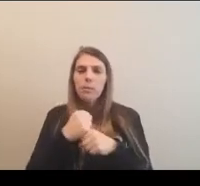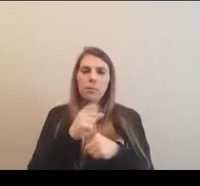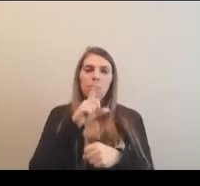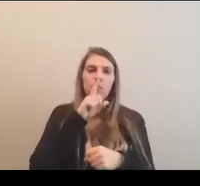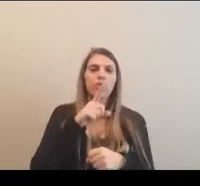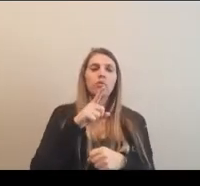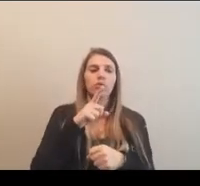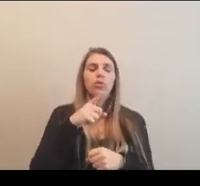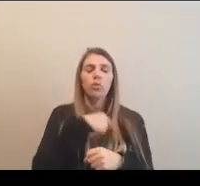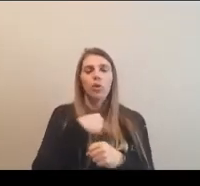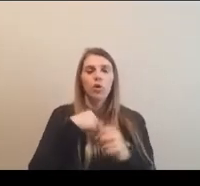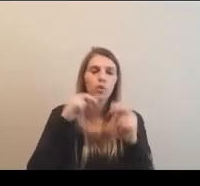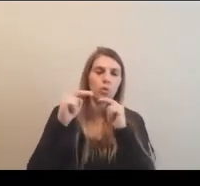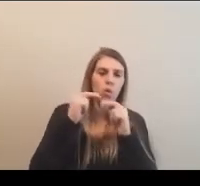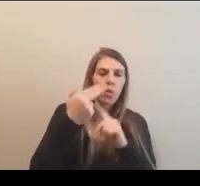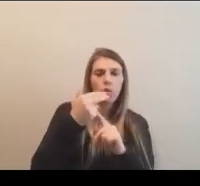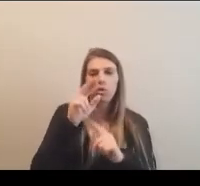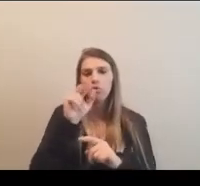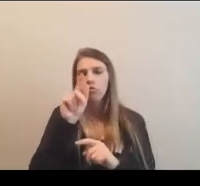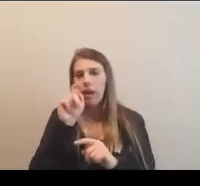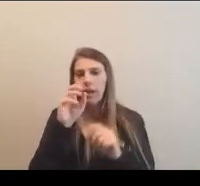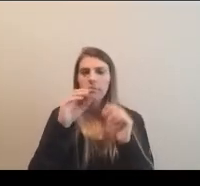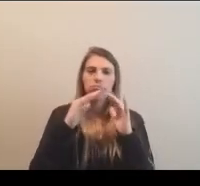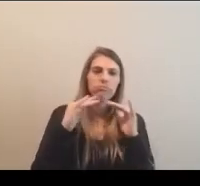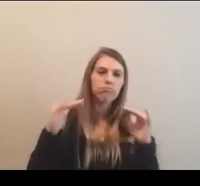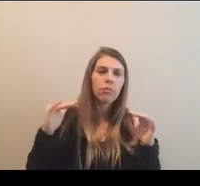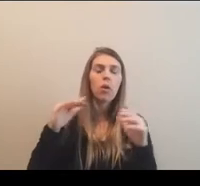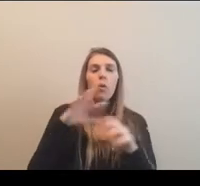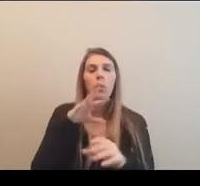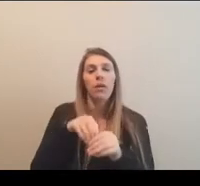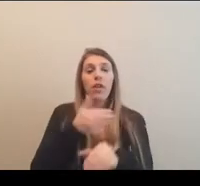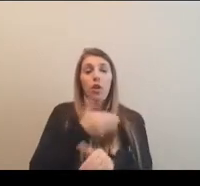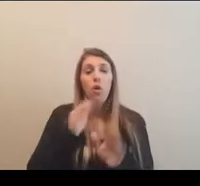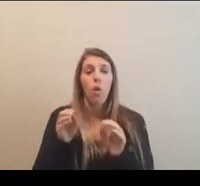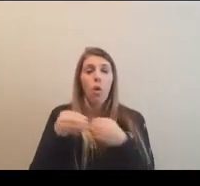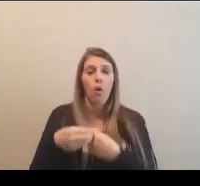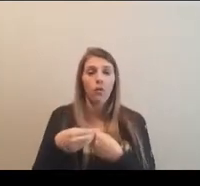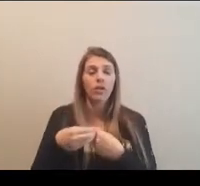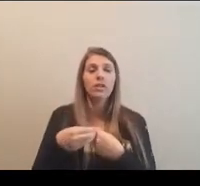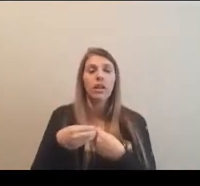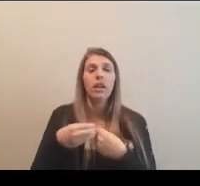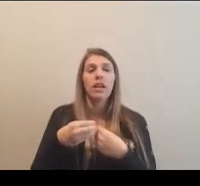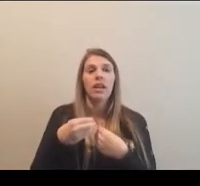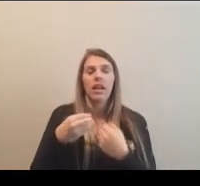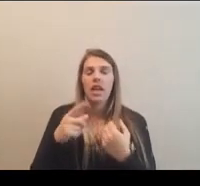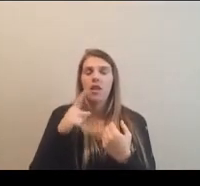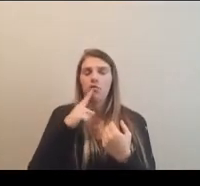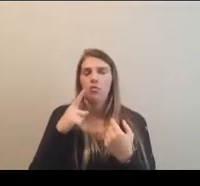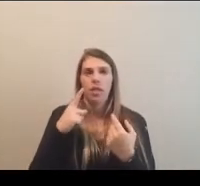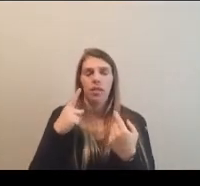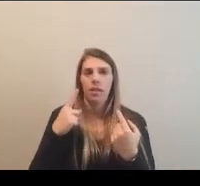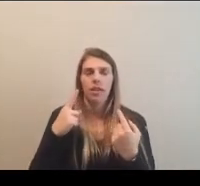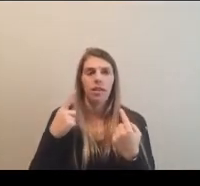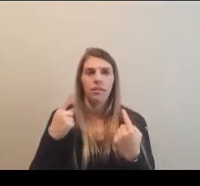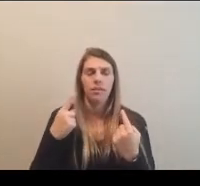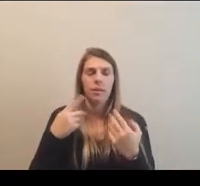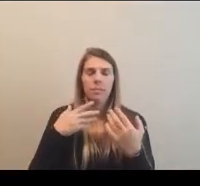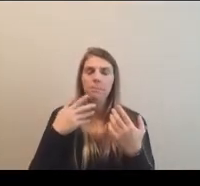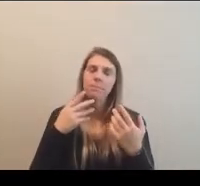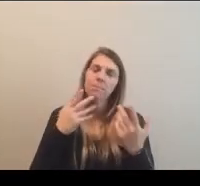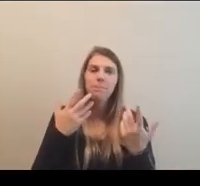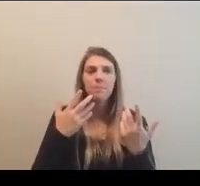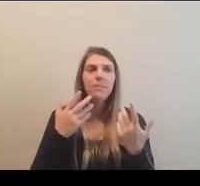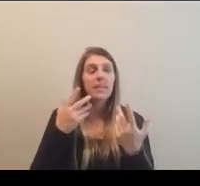um, negotiating hotel rates and otherwise within the office. Um, I think it's a, it's the case across the board is that similarly, I think that